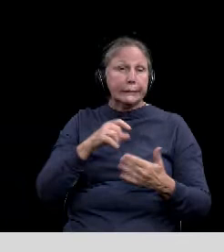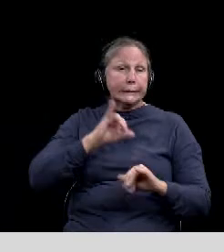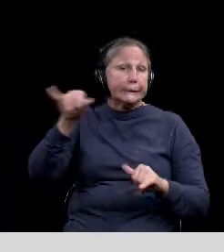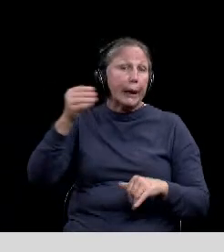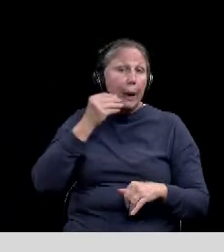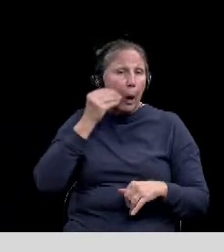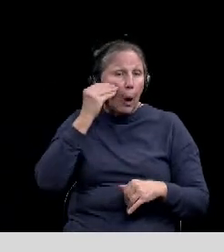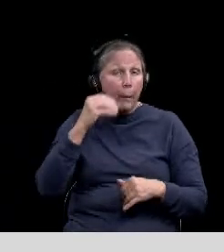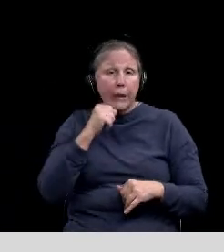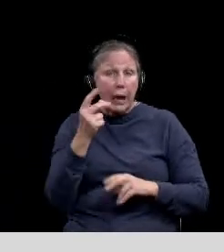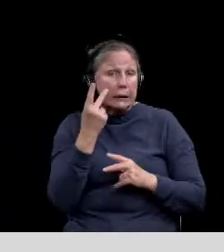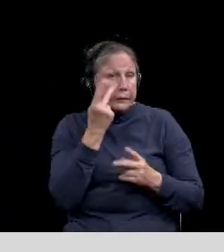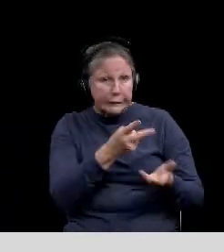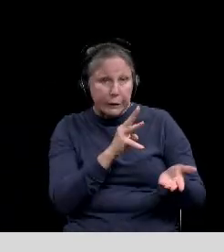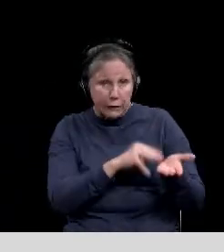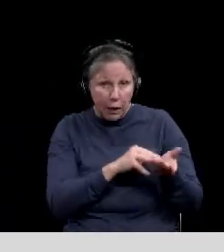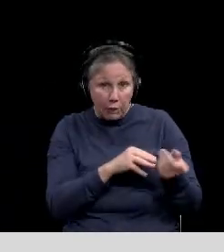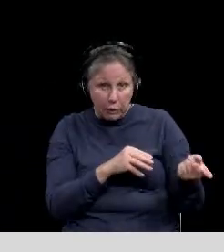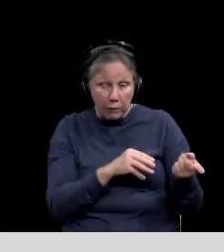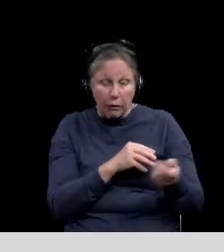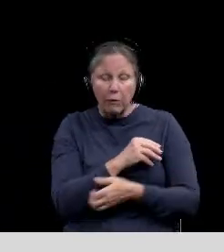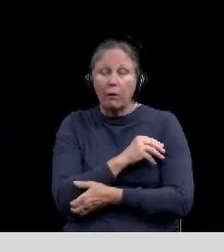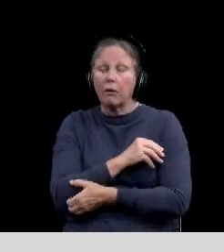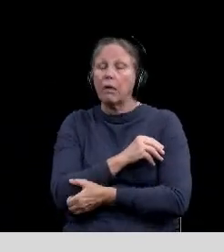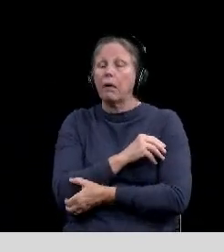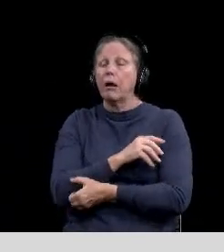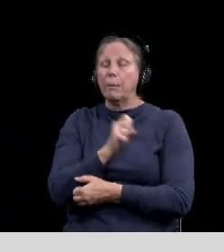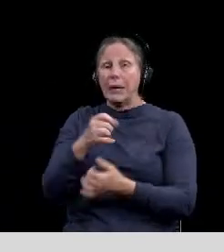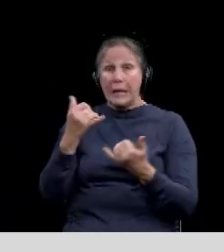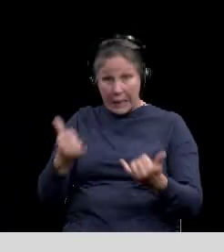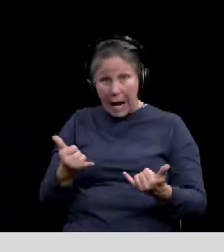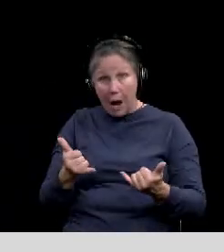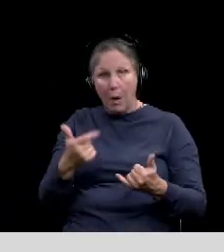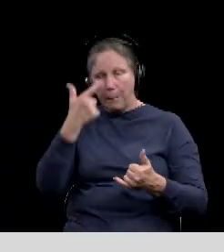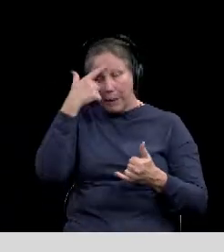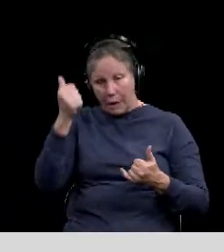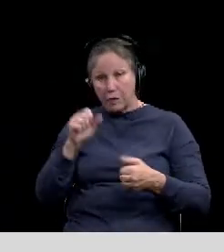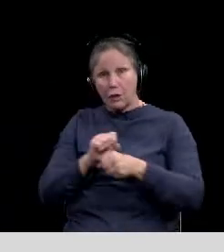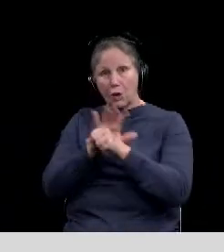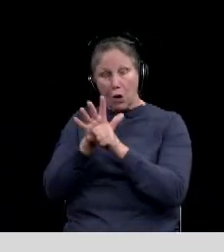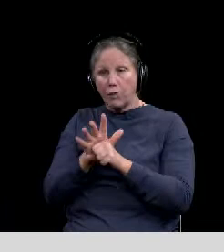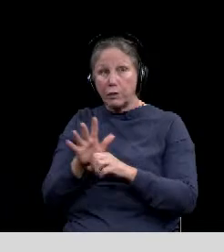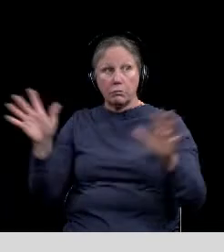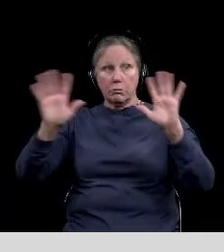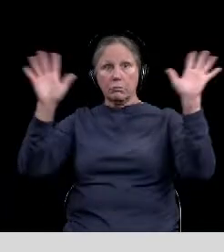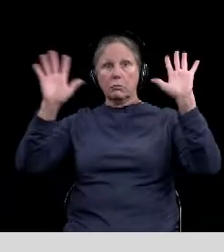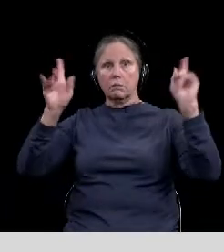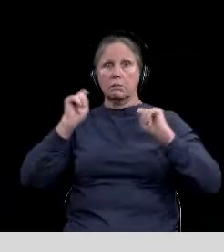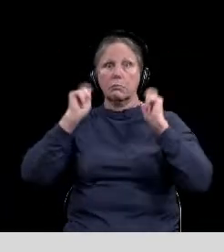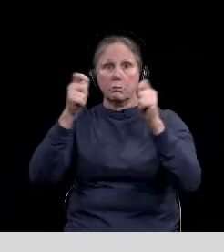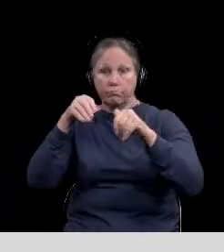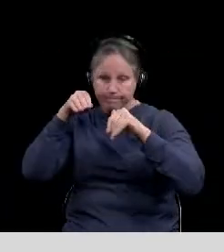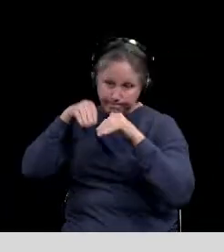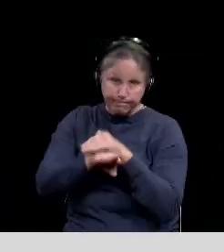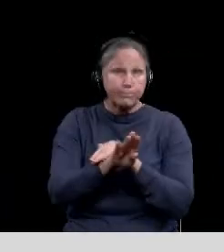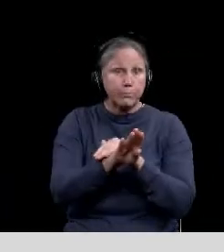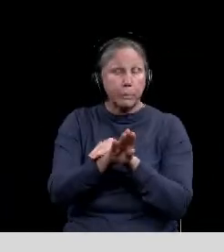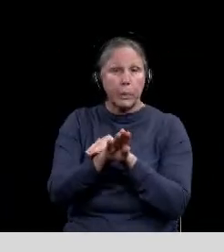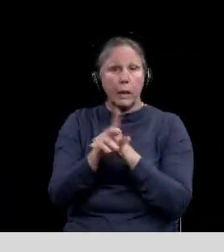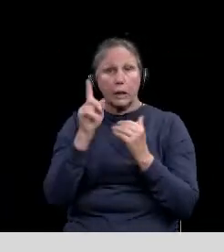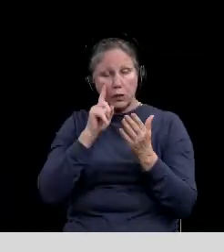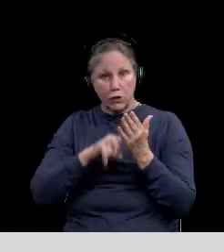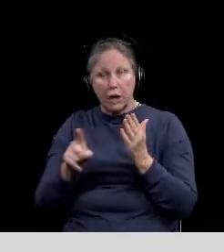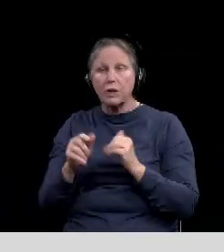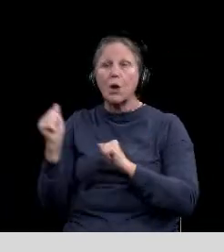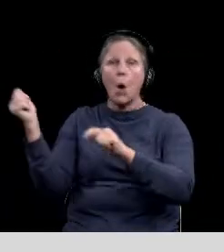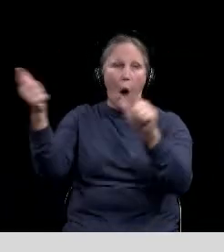from school or work and not coming to the doctor because they have the sniffles whereas this year they need to do that. in other words, the Family Health Center probably all health